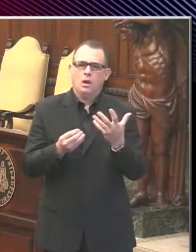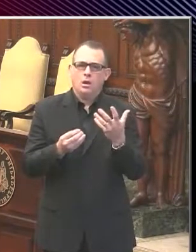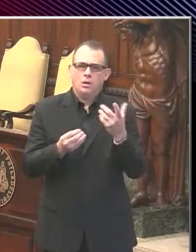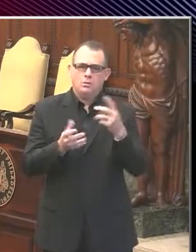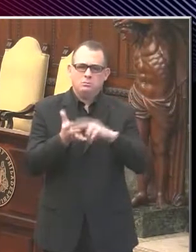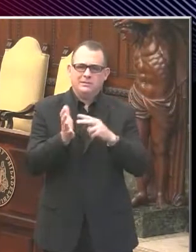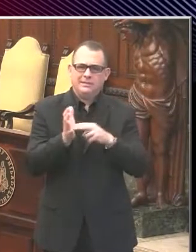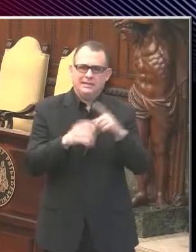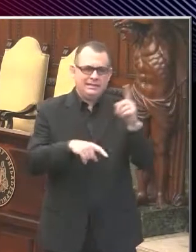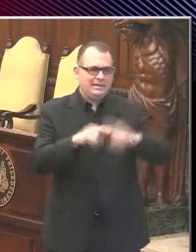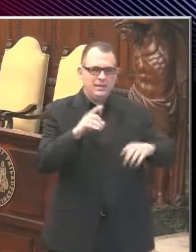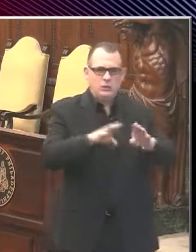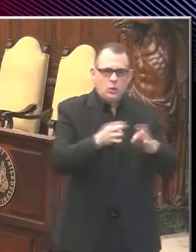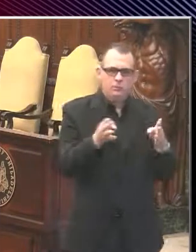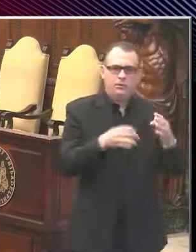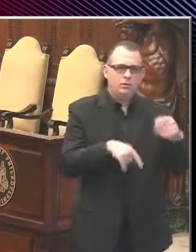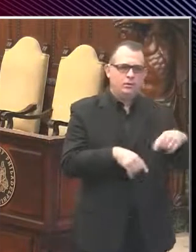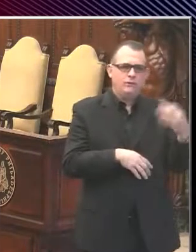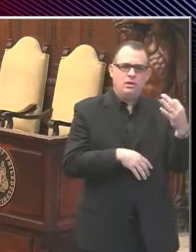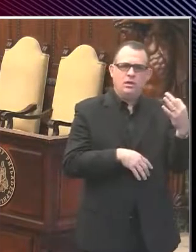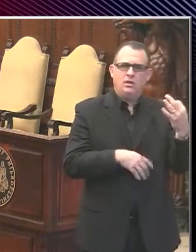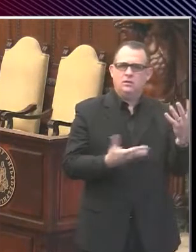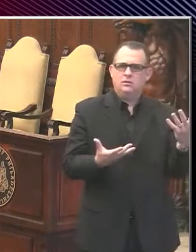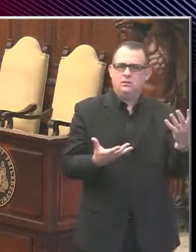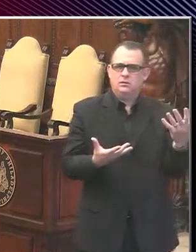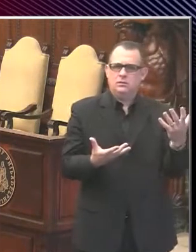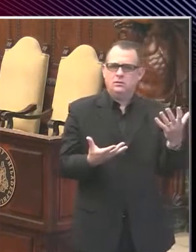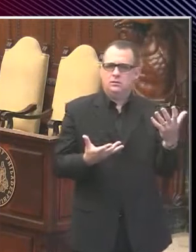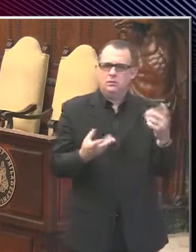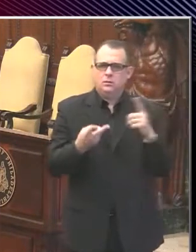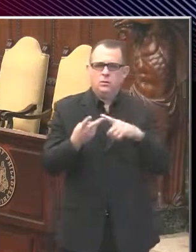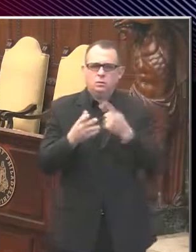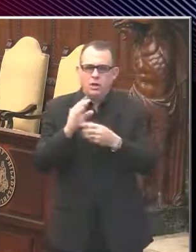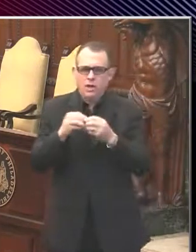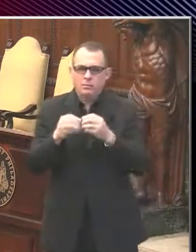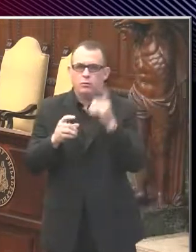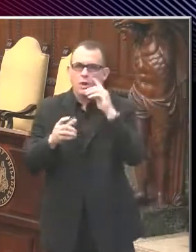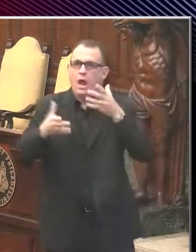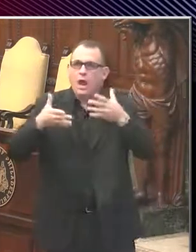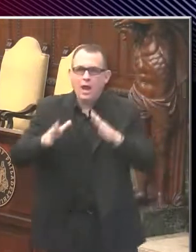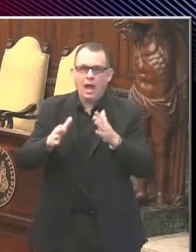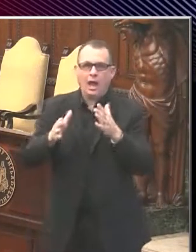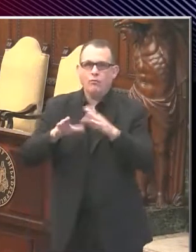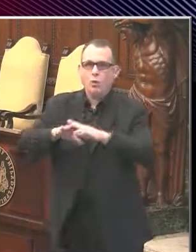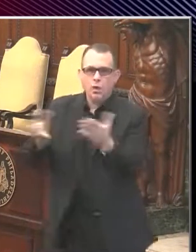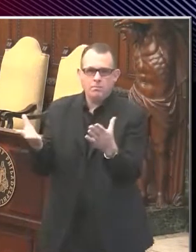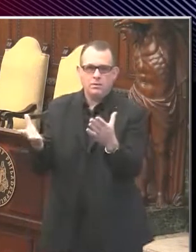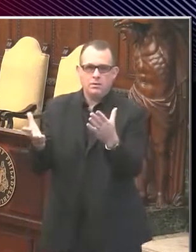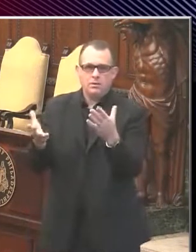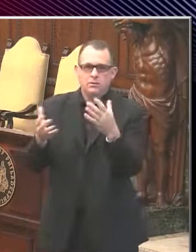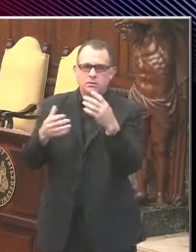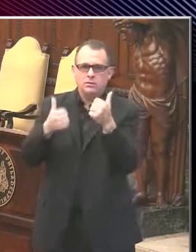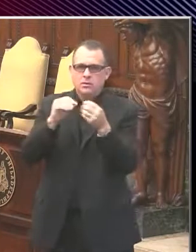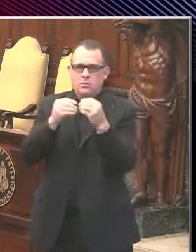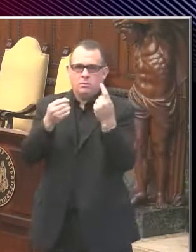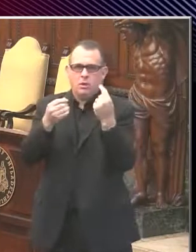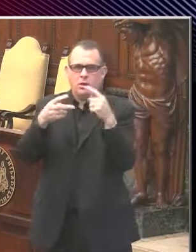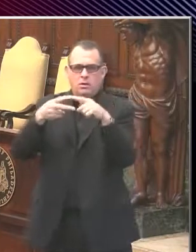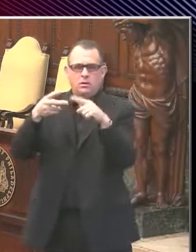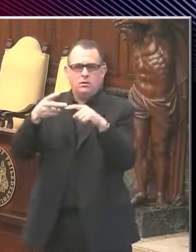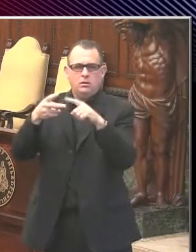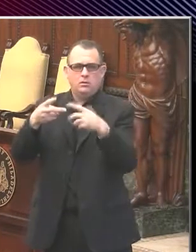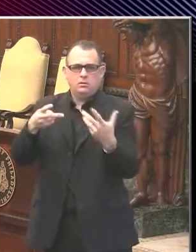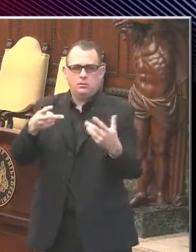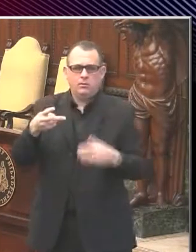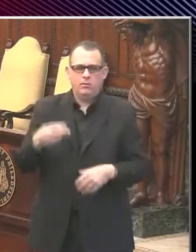on Friday? And what would be the figures that would be acceptable to proceed opening up as intended on Friday? The target numbers